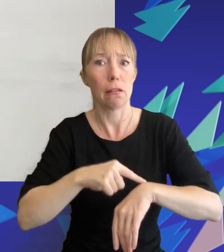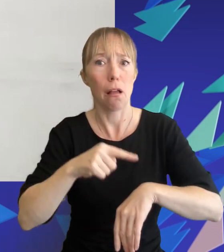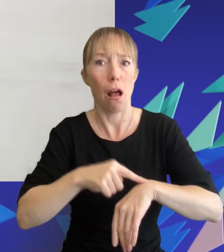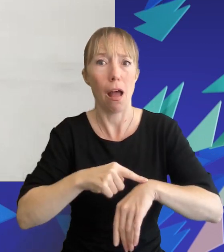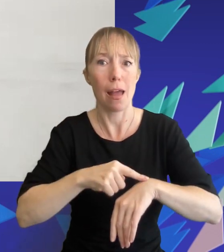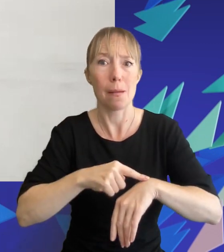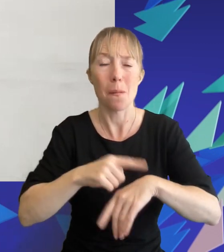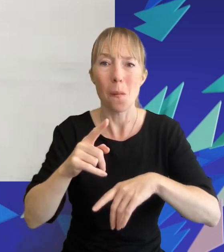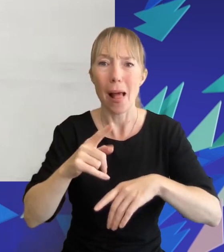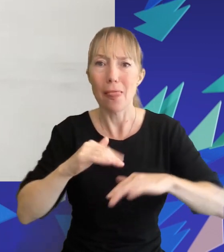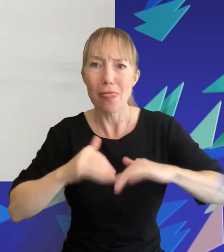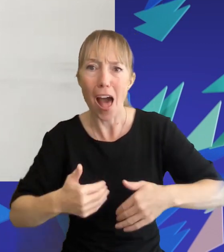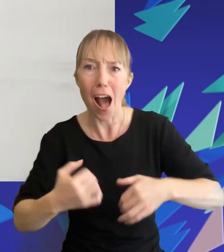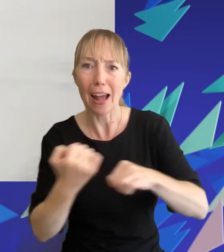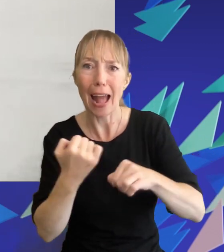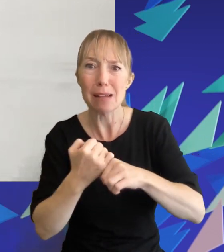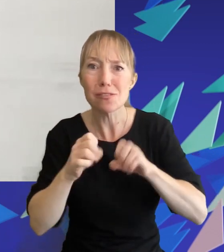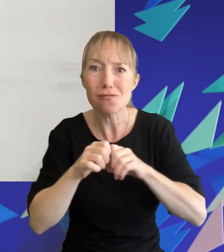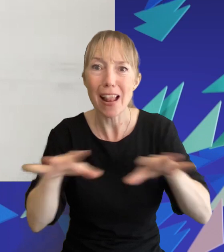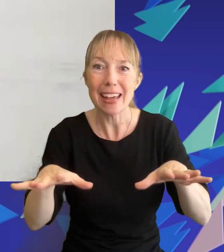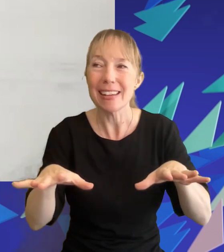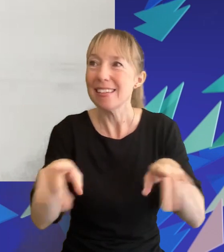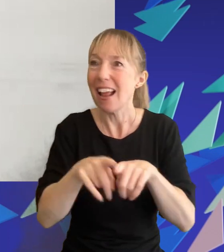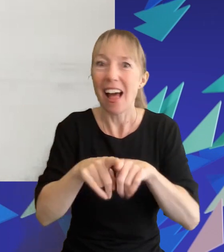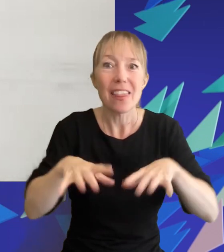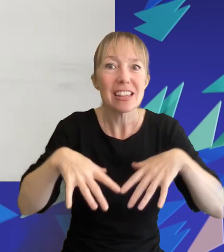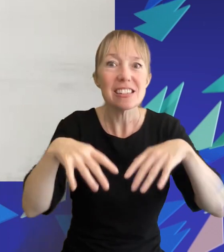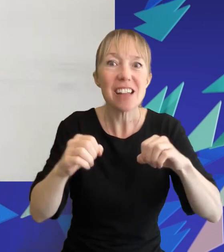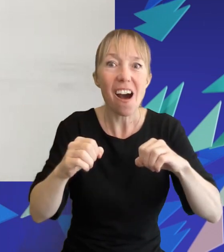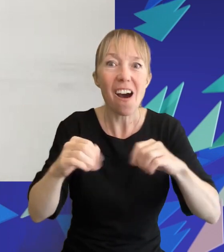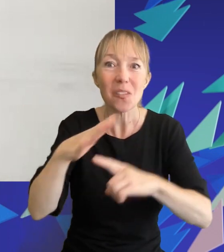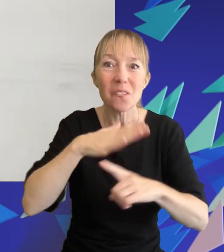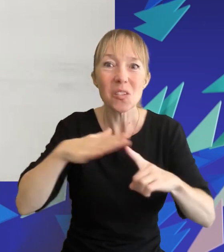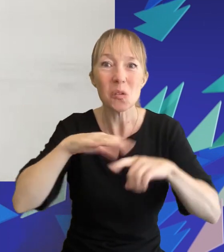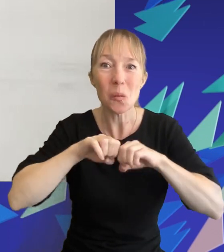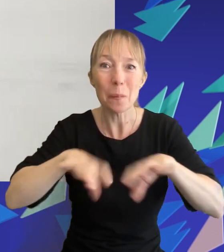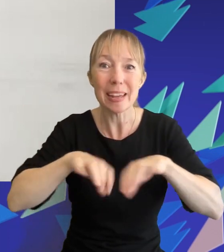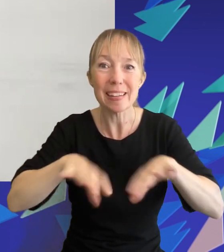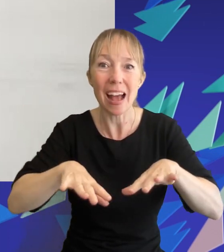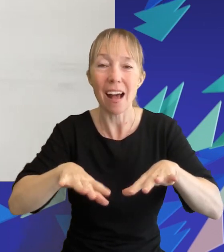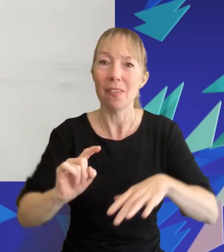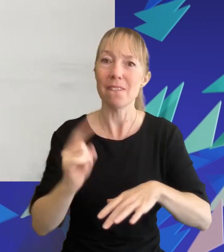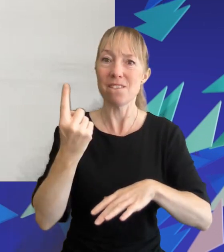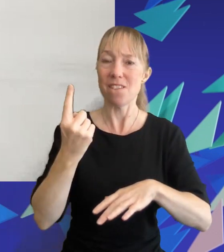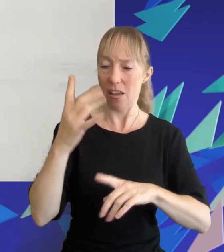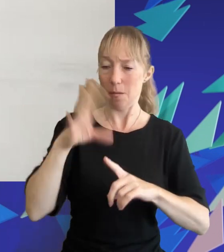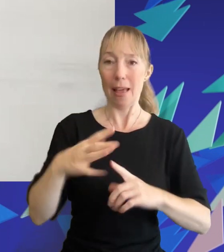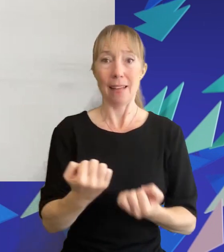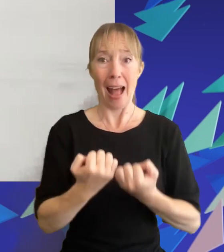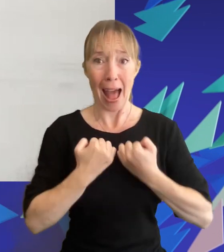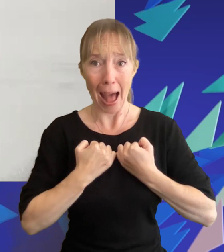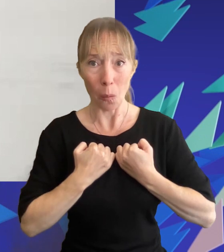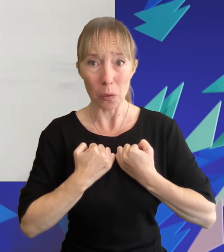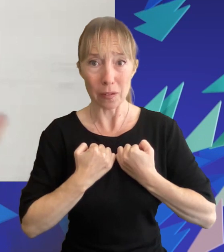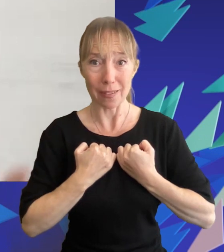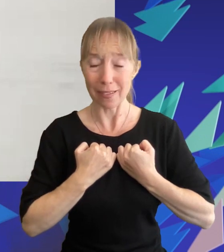um that was kind of like the infancy of social media and that was the first place that we had that was purely ours